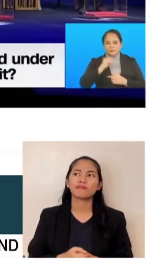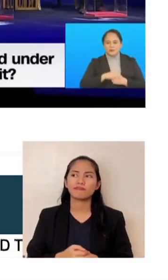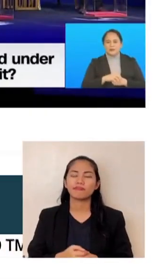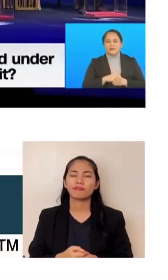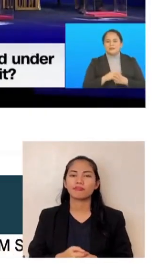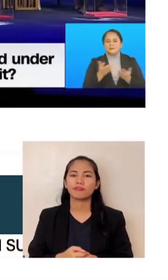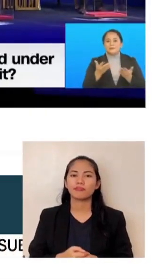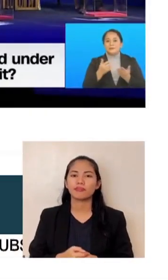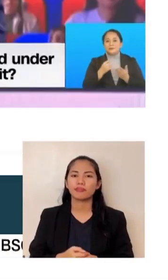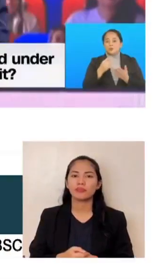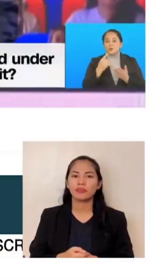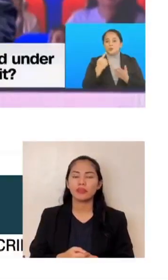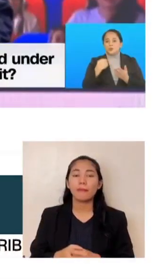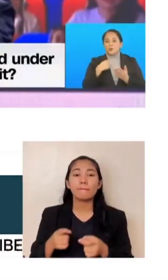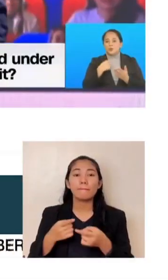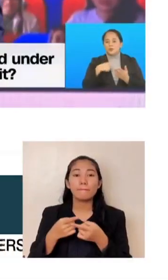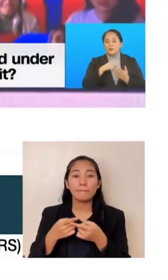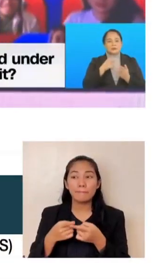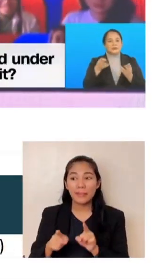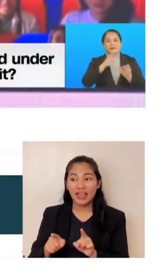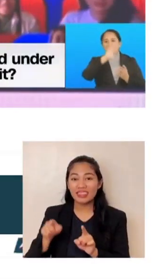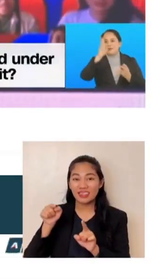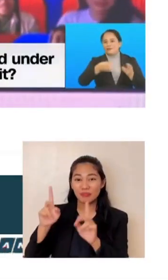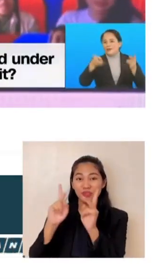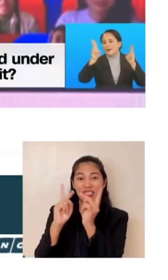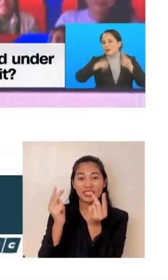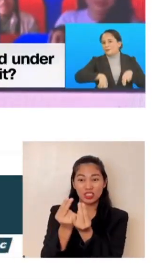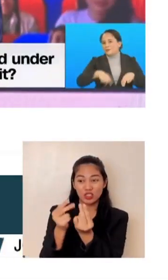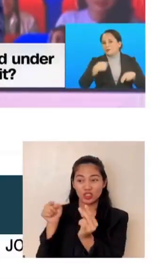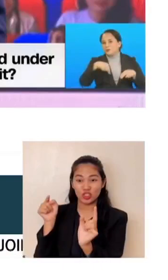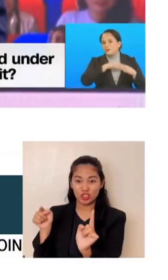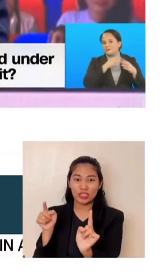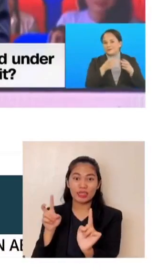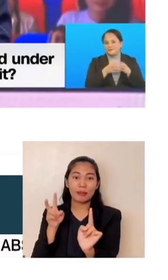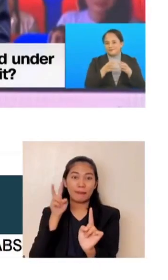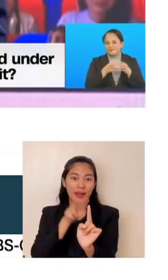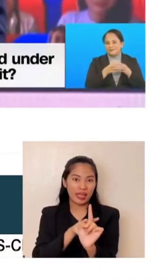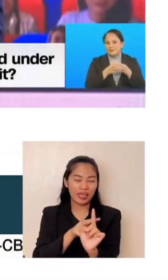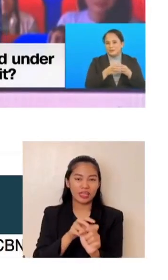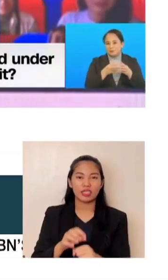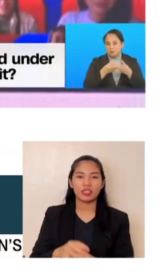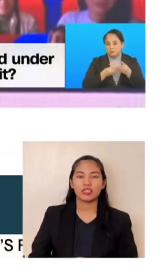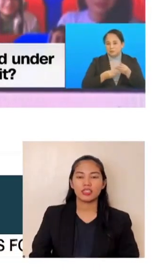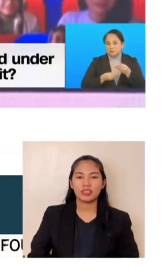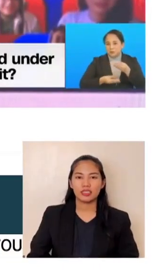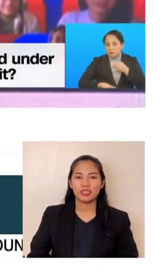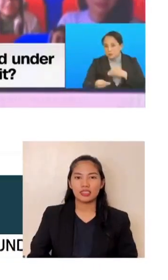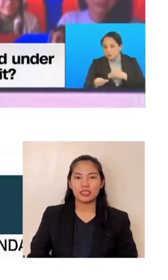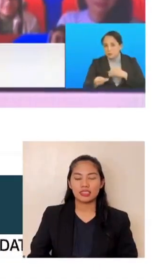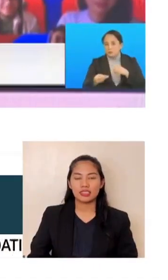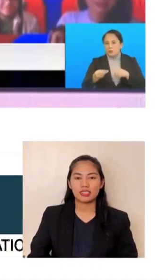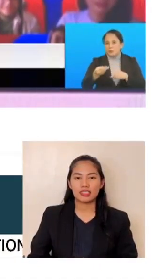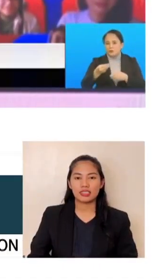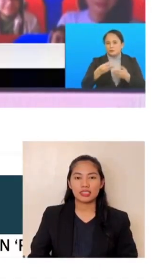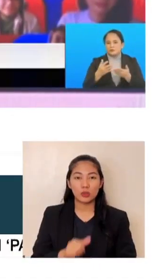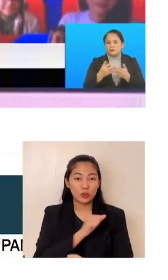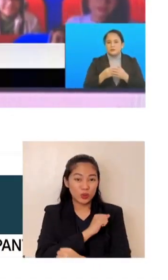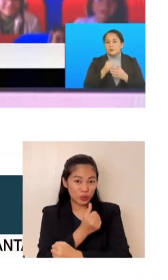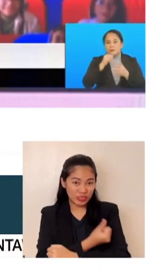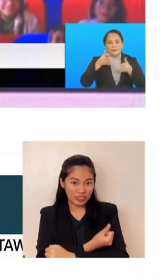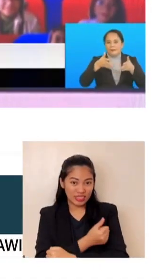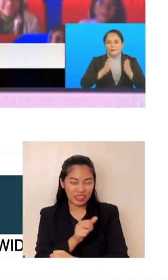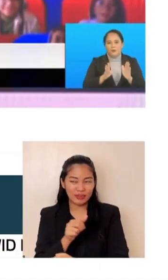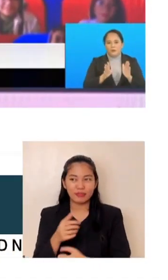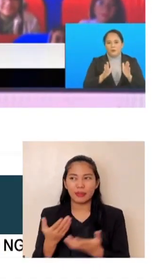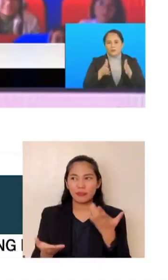But the job that you're applying, the shirt that you are supposed to wear, will probably not